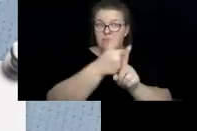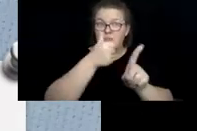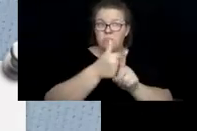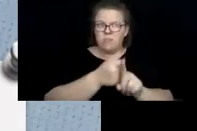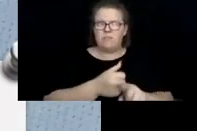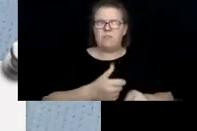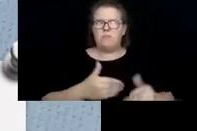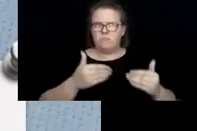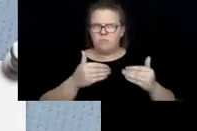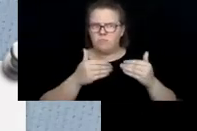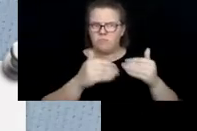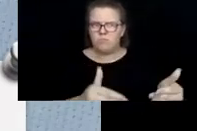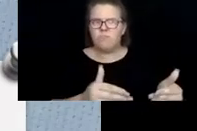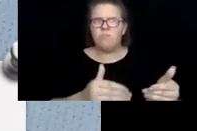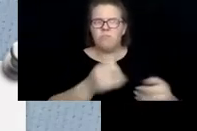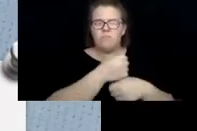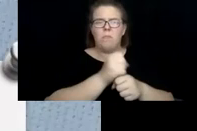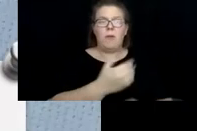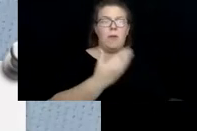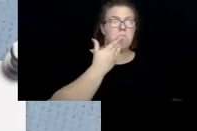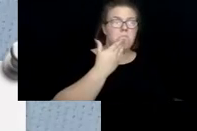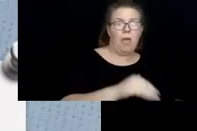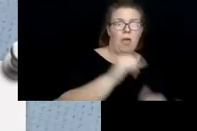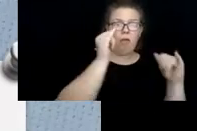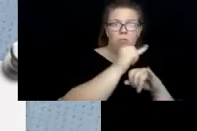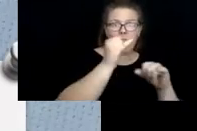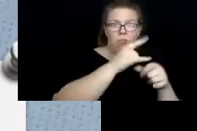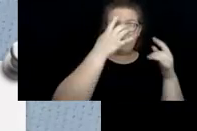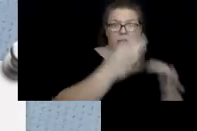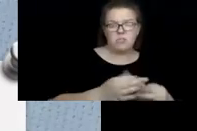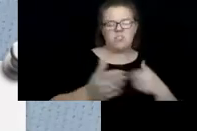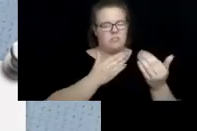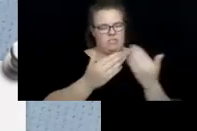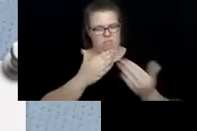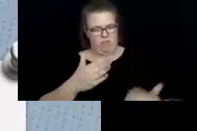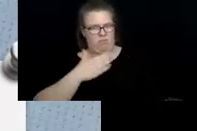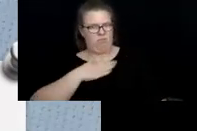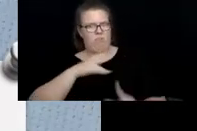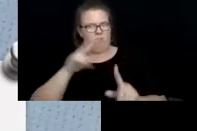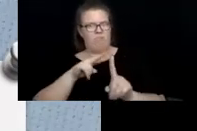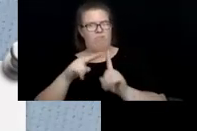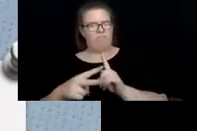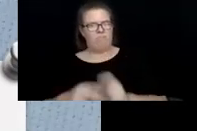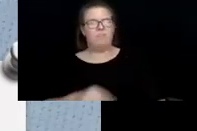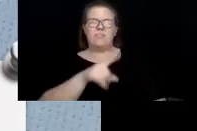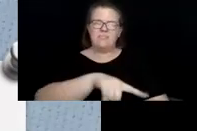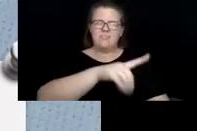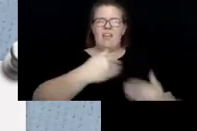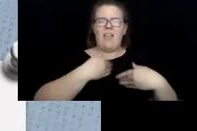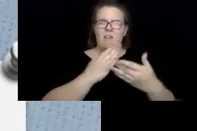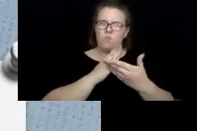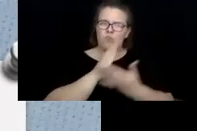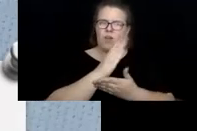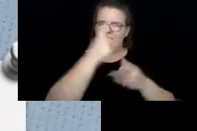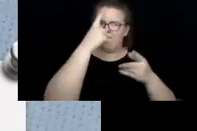and silly decisions. Whether or not we think it's bad or silly, they have the right to make that